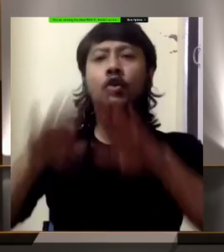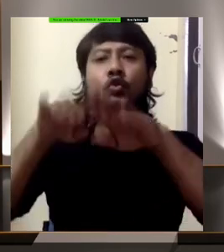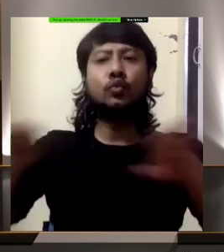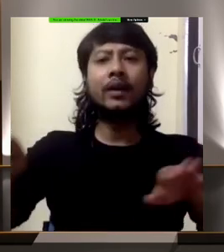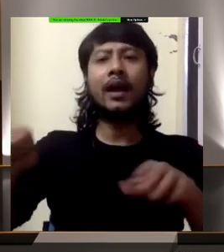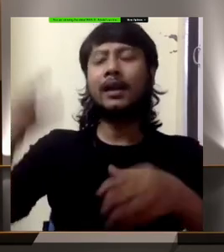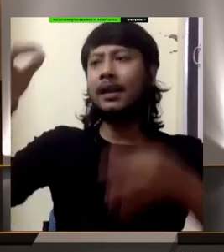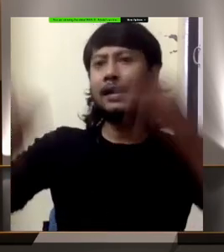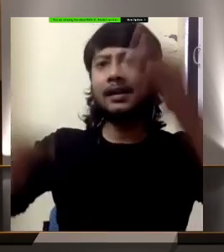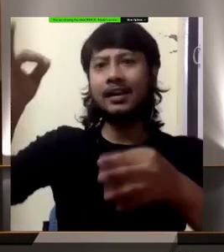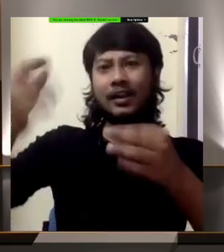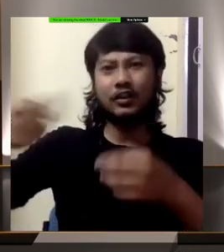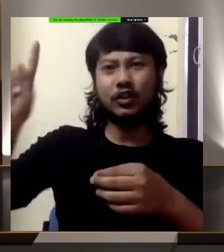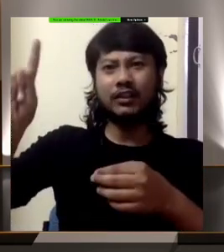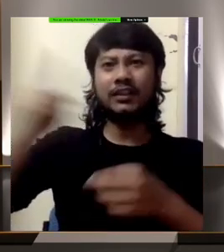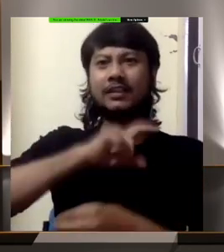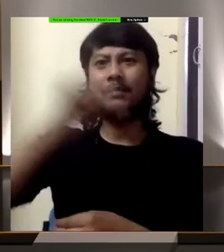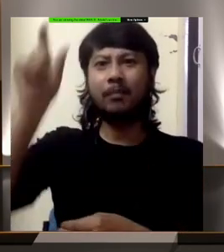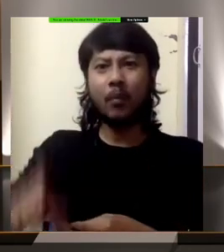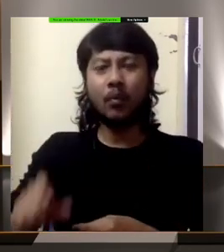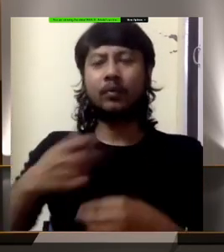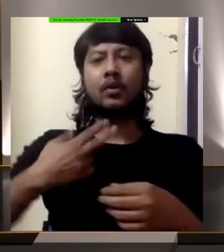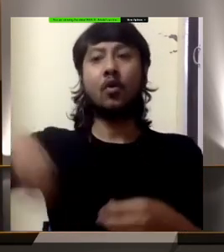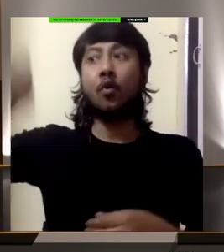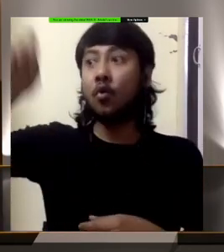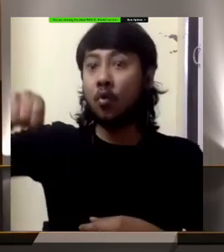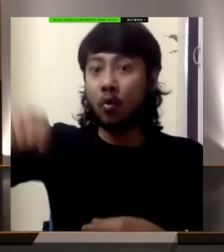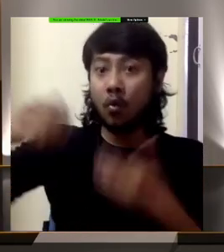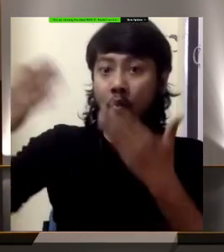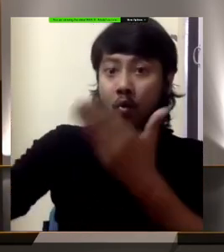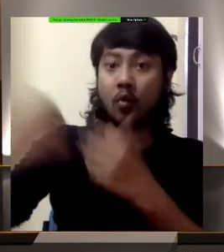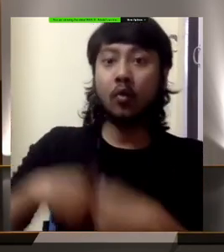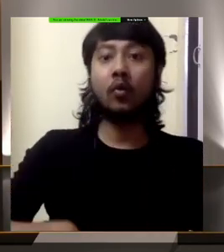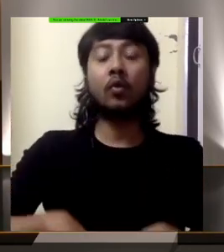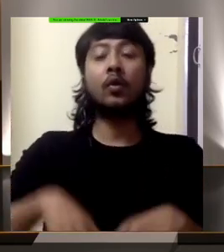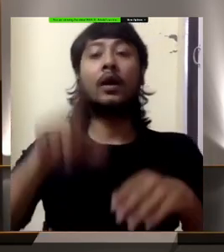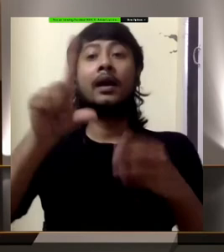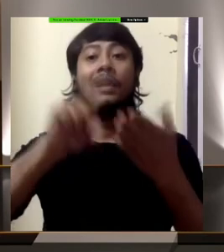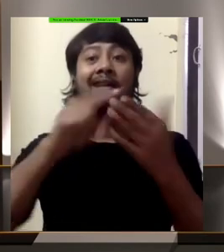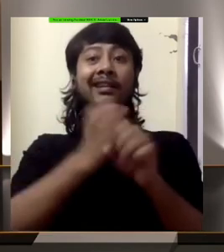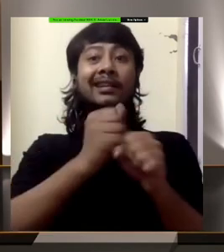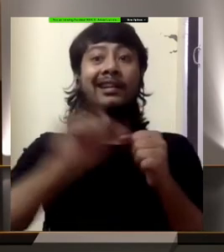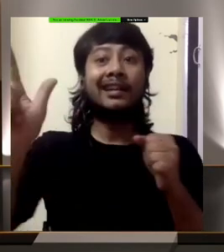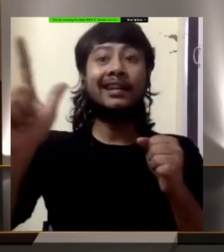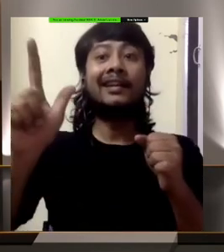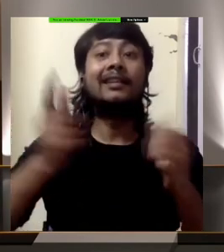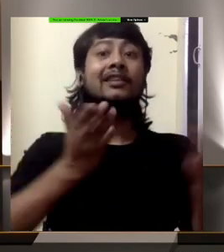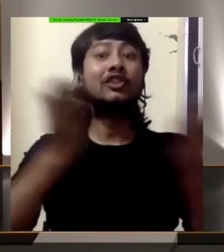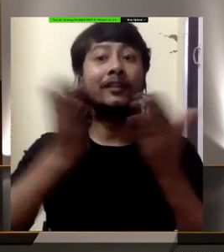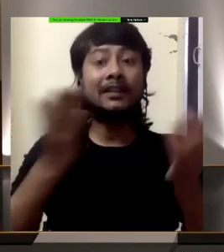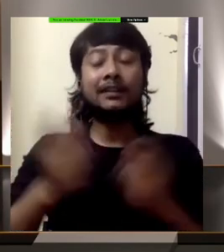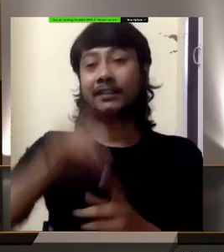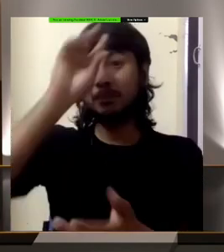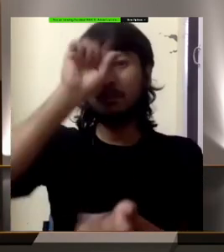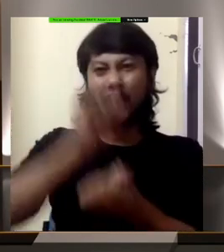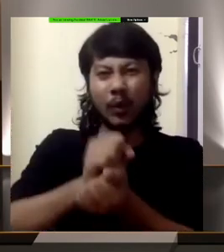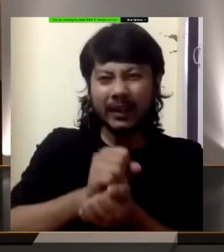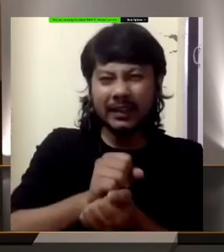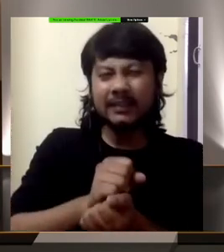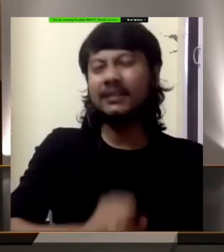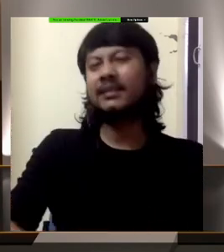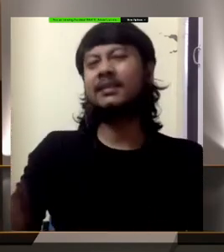judiciary at the state and national level, legal services authority, police academies, administrative